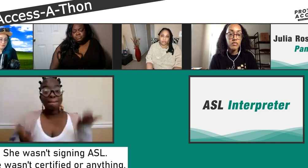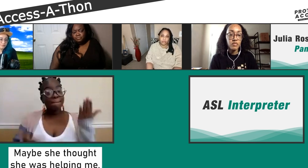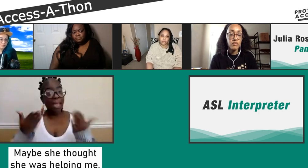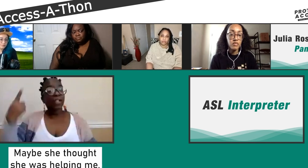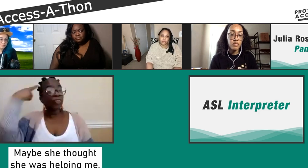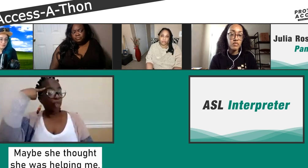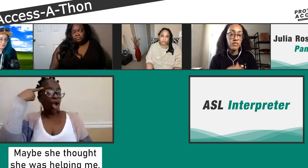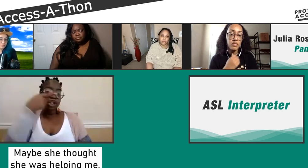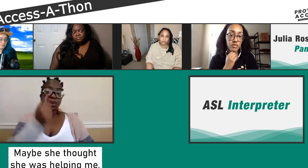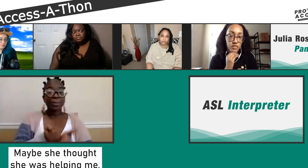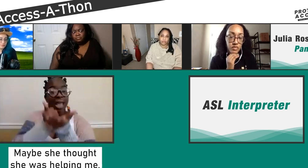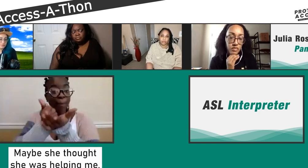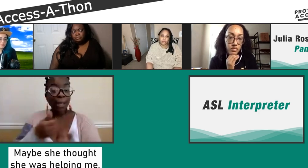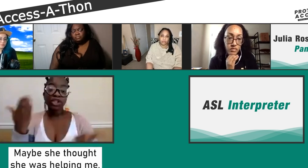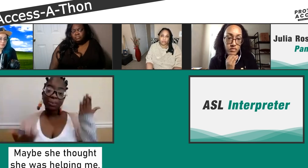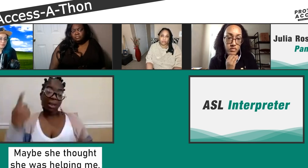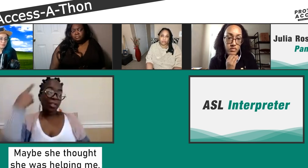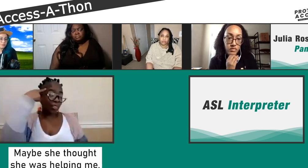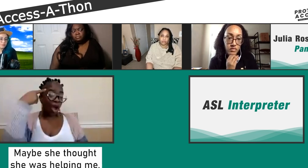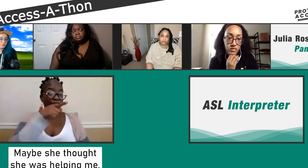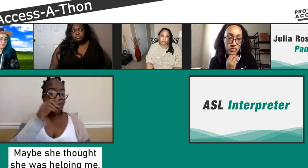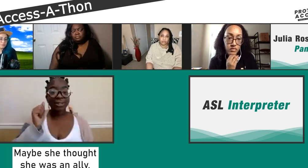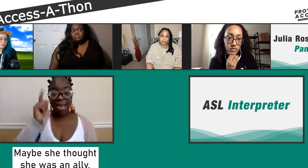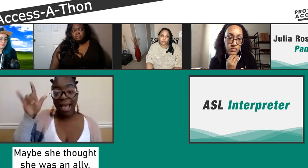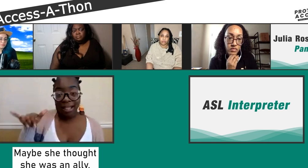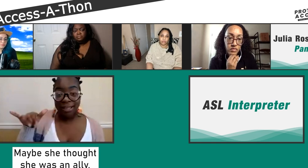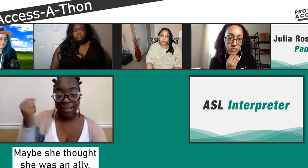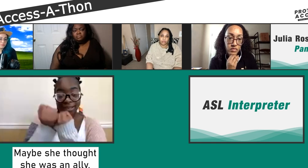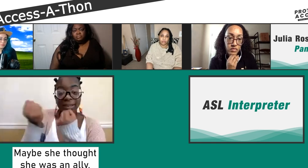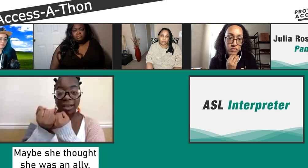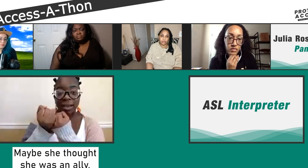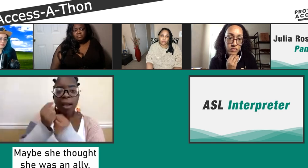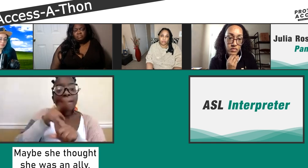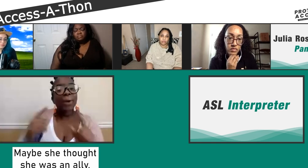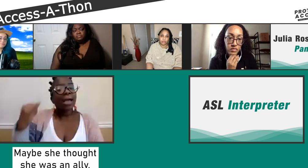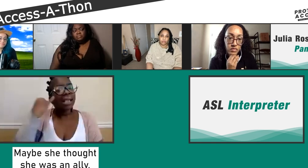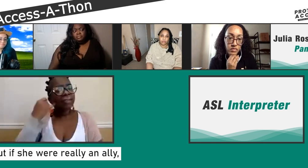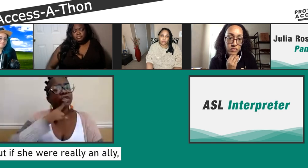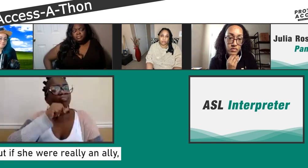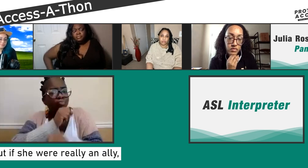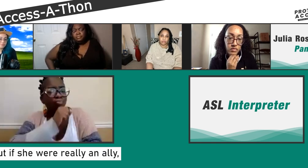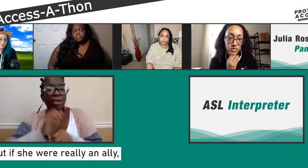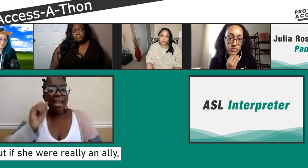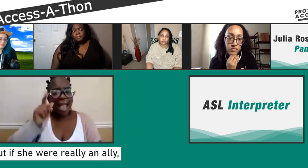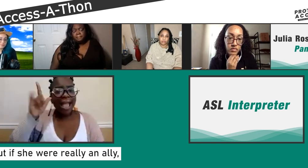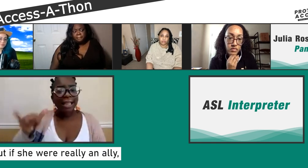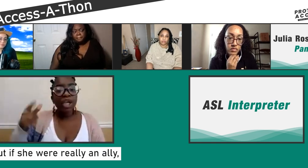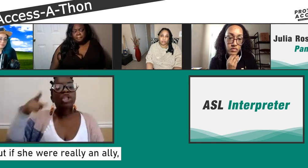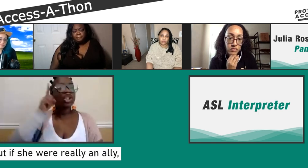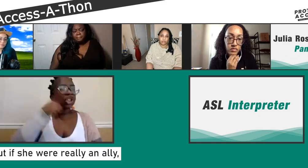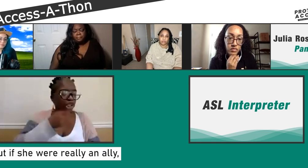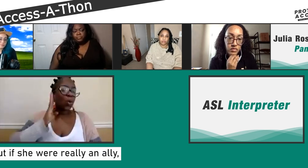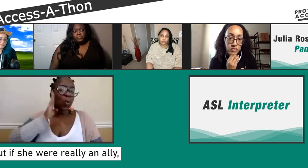even someone that is certified. So maybe she thought that she was helping me. Maybe she thought that she was an ally in supporting me because she knew